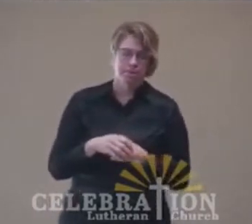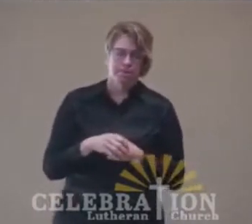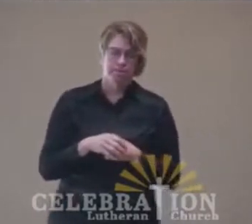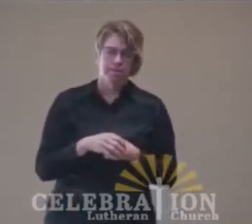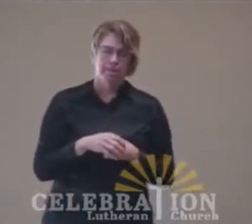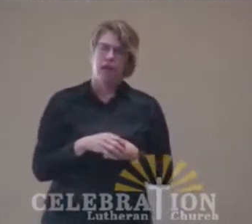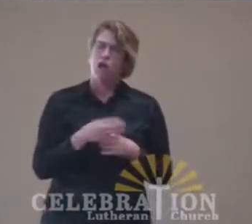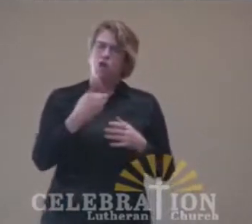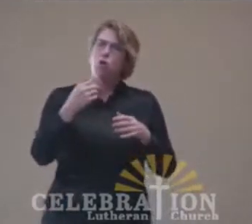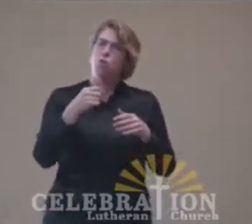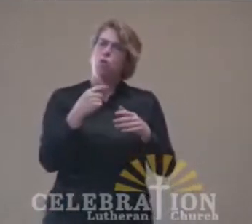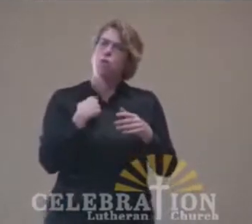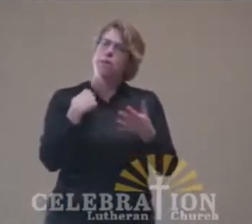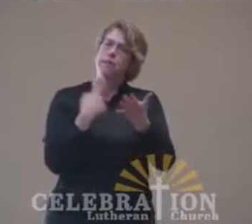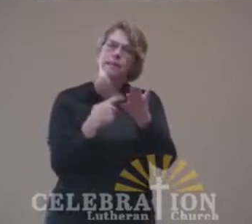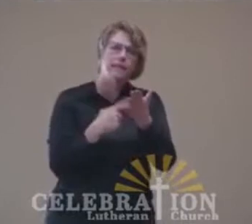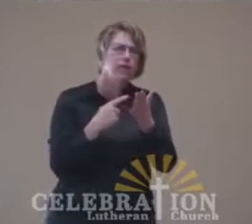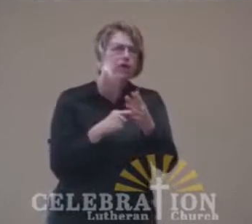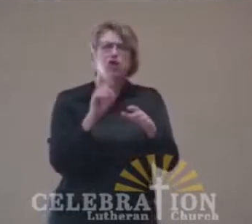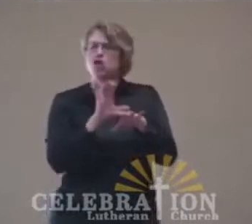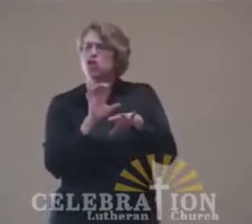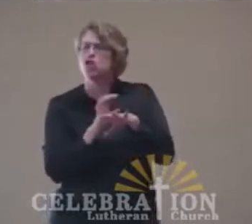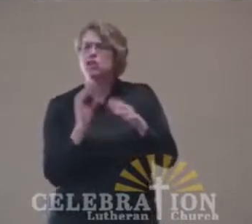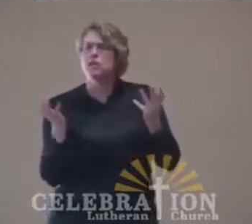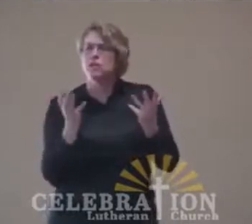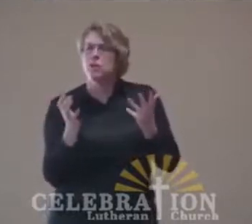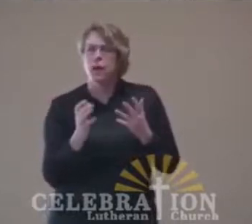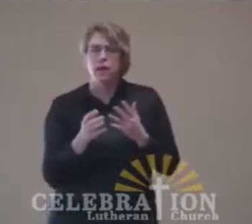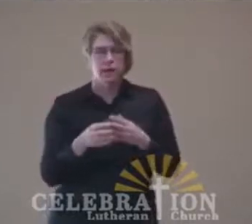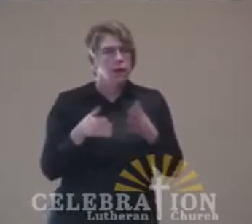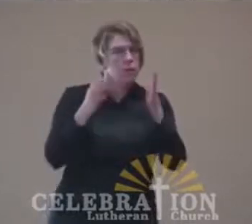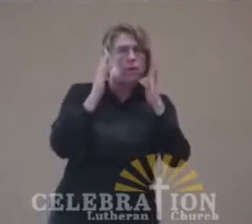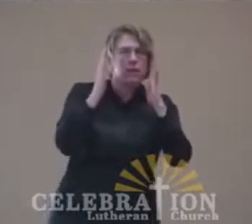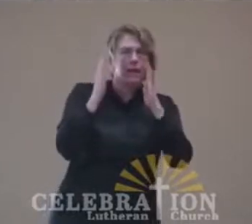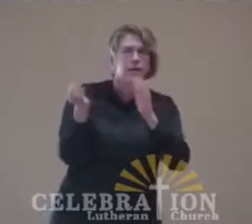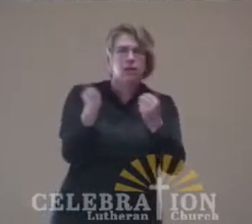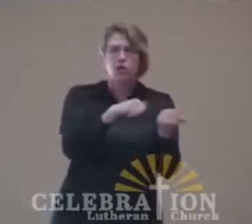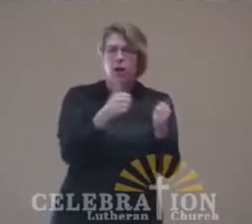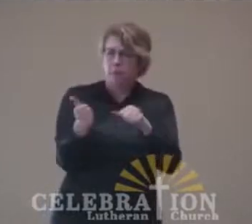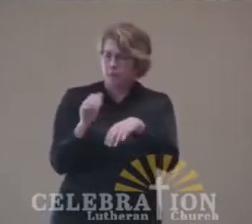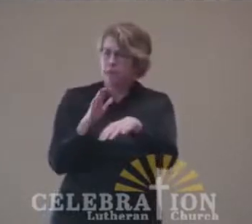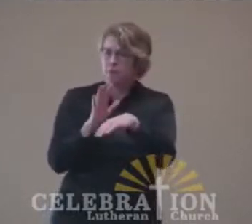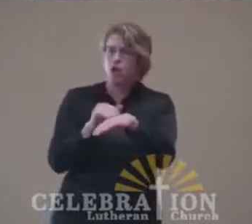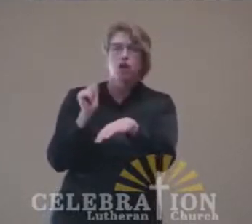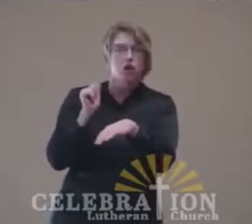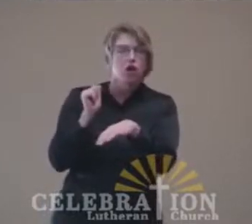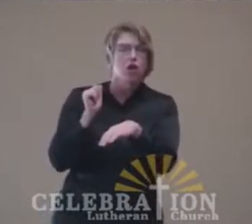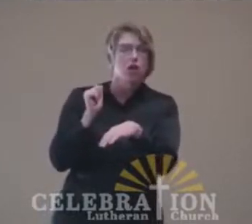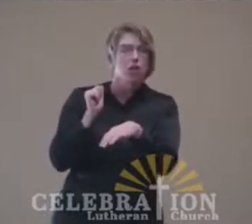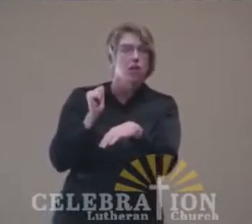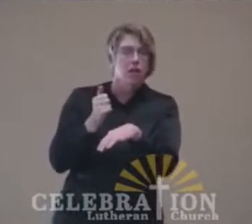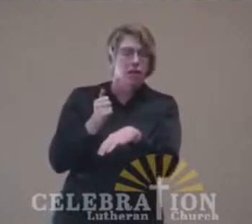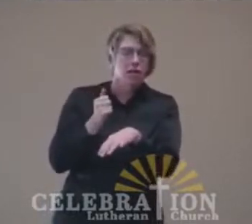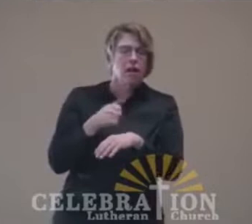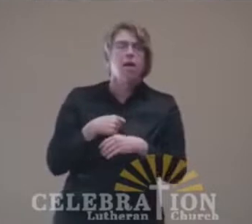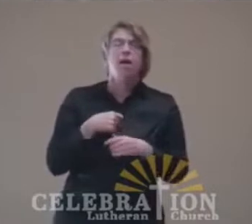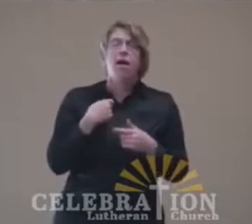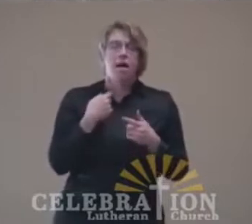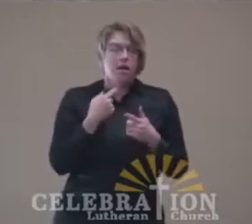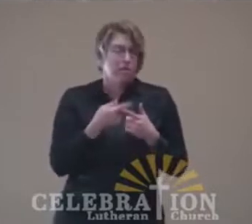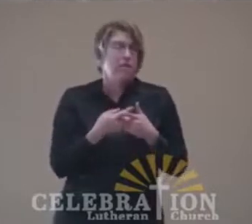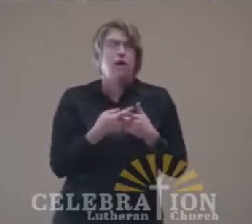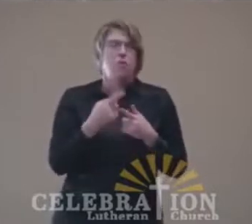the church is, who is the church? And we looked at our baptismal calling, and there in our baptismal liturgy and our